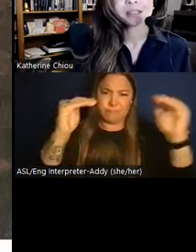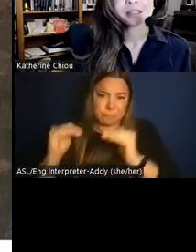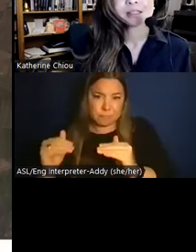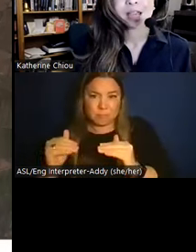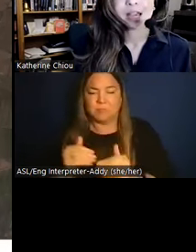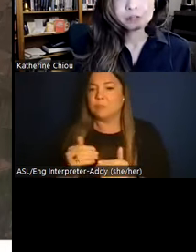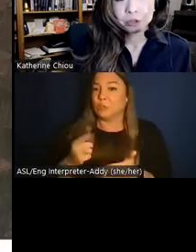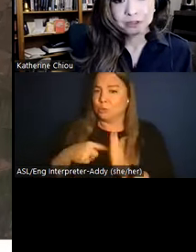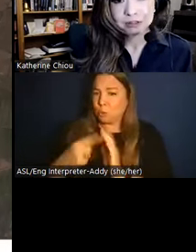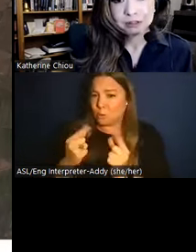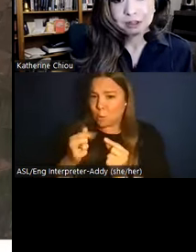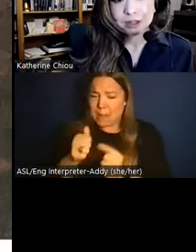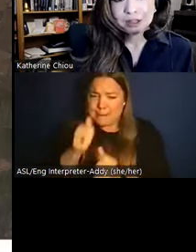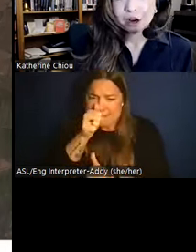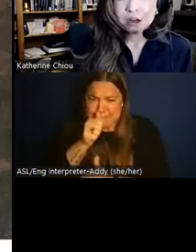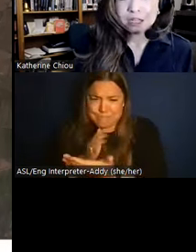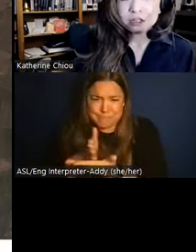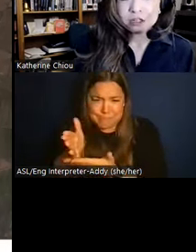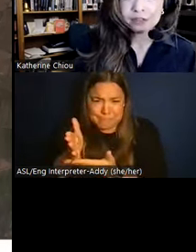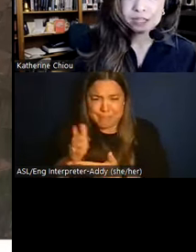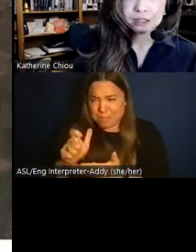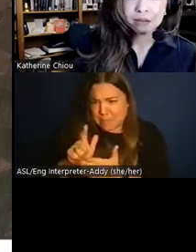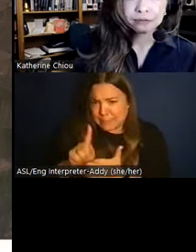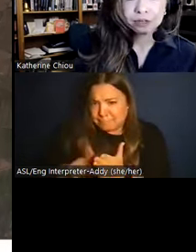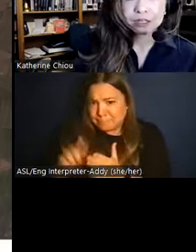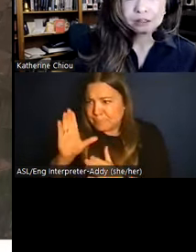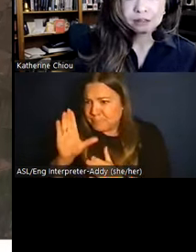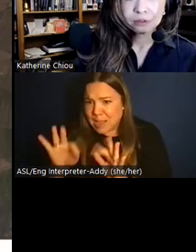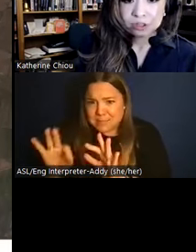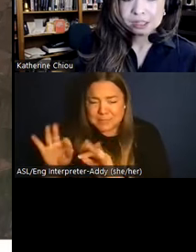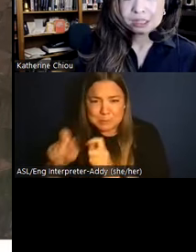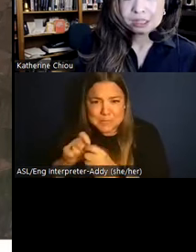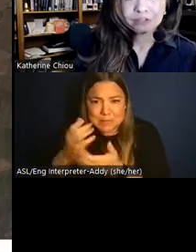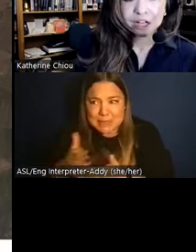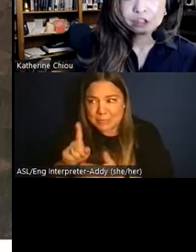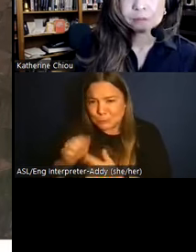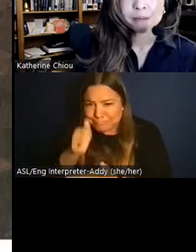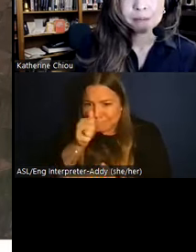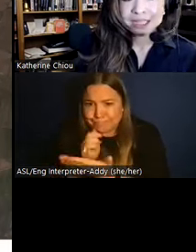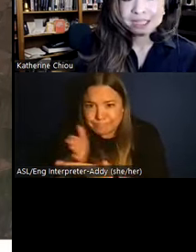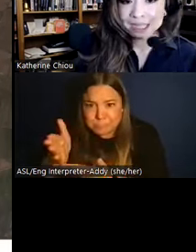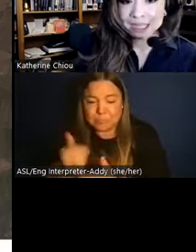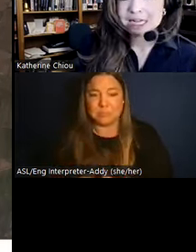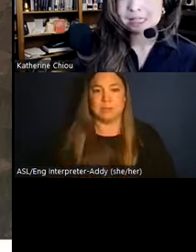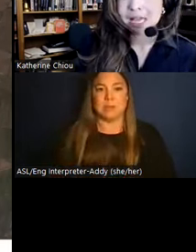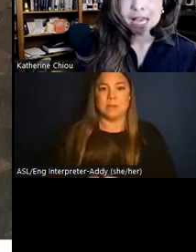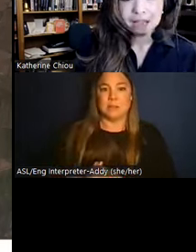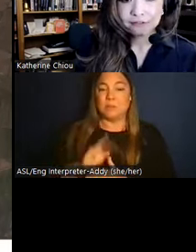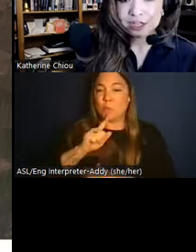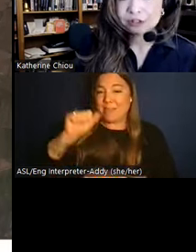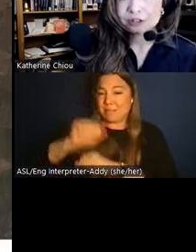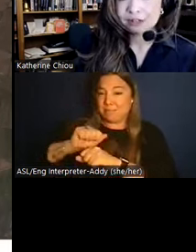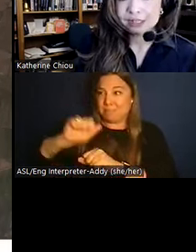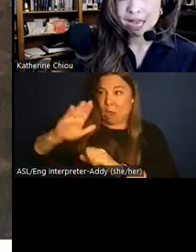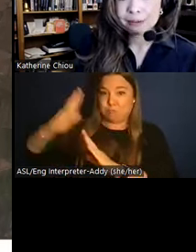resilience and resourcefulness. The architecture of the hilltop fortress speaks volumes about the anxieties and